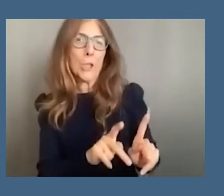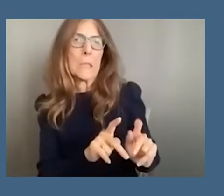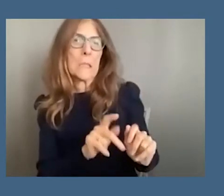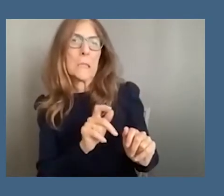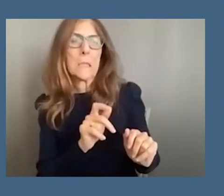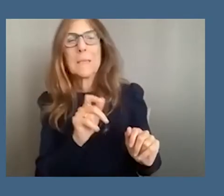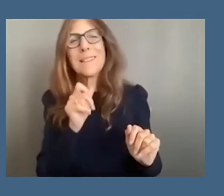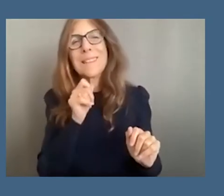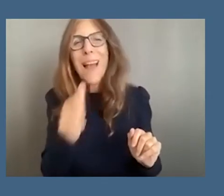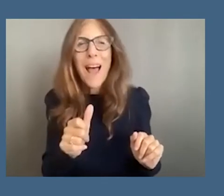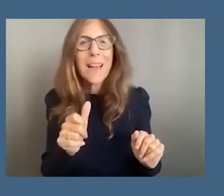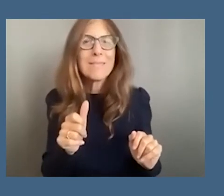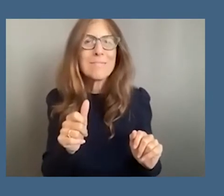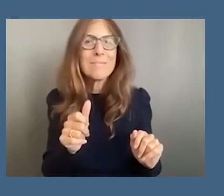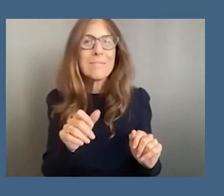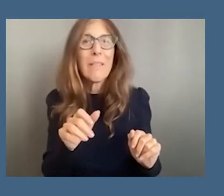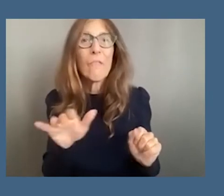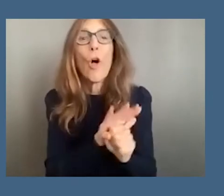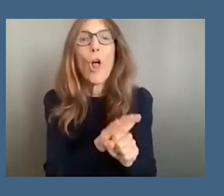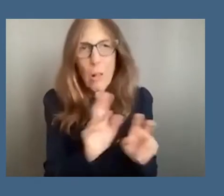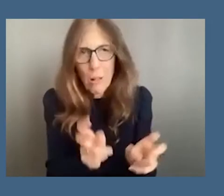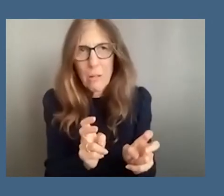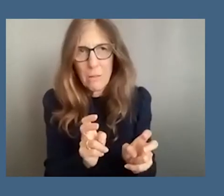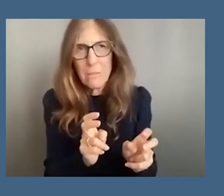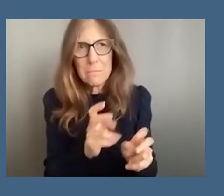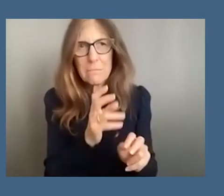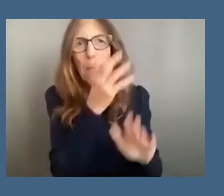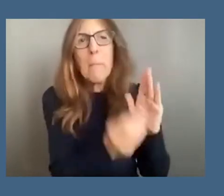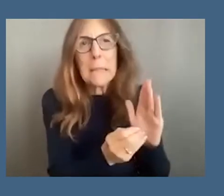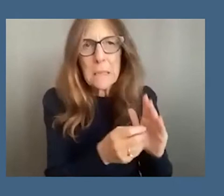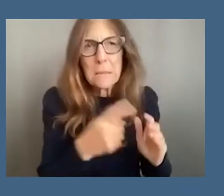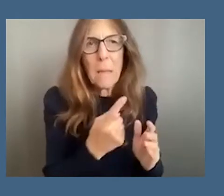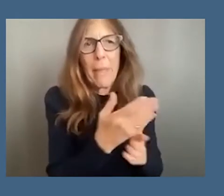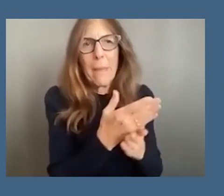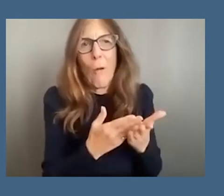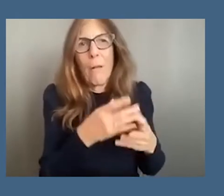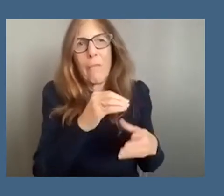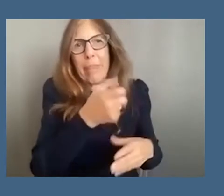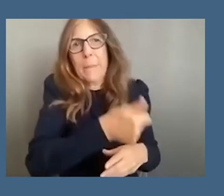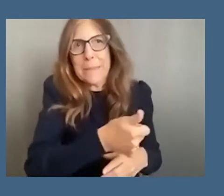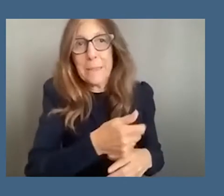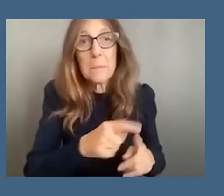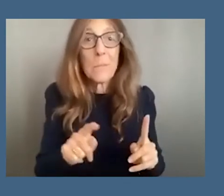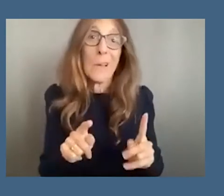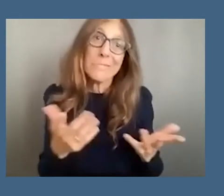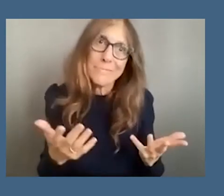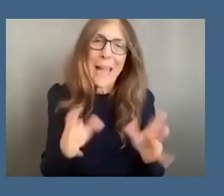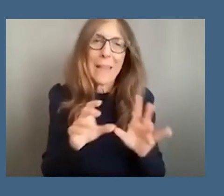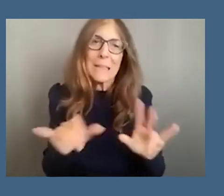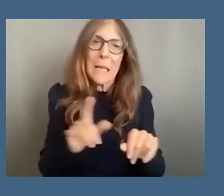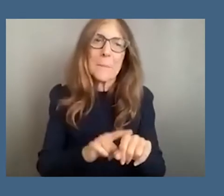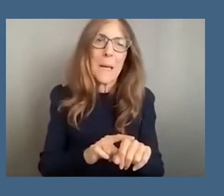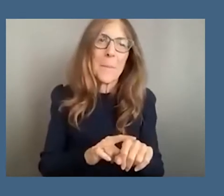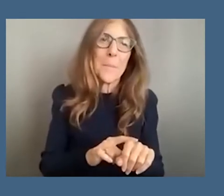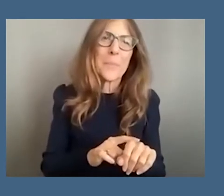think about uh in terms of full and then at the same time there are the complications of and